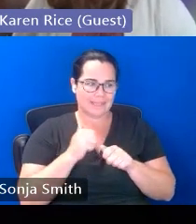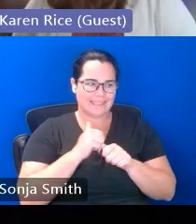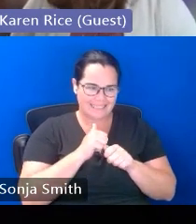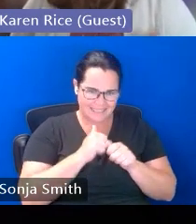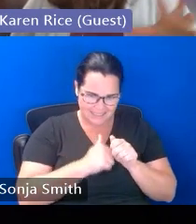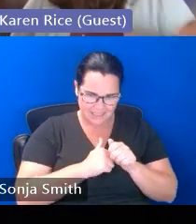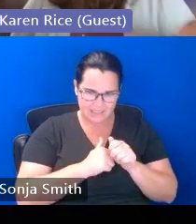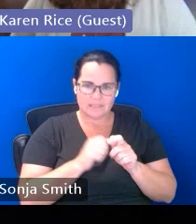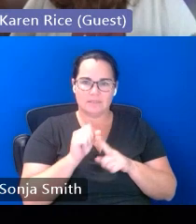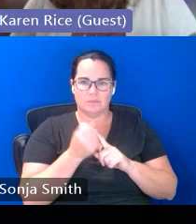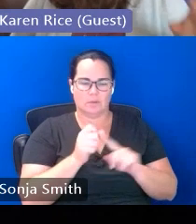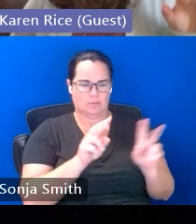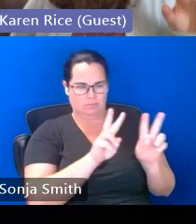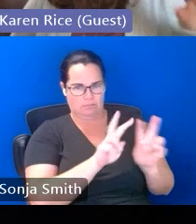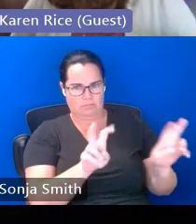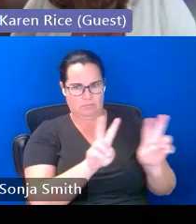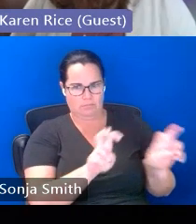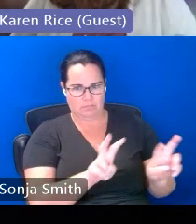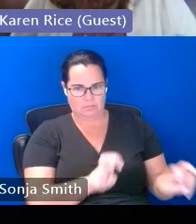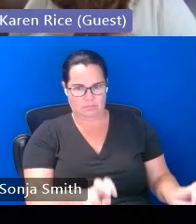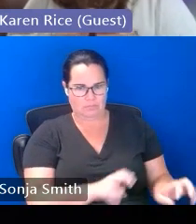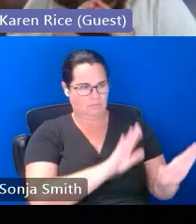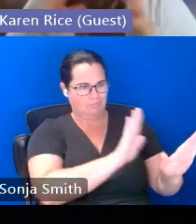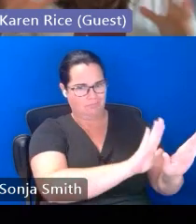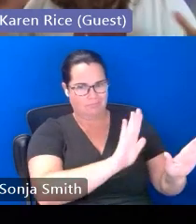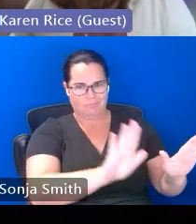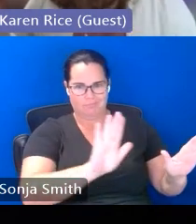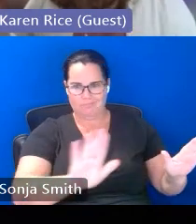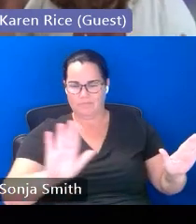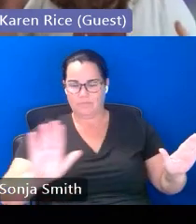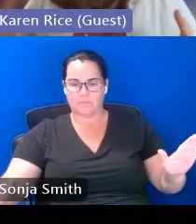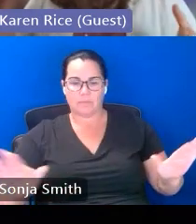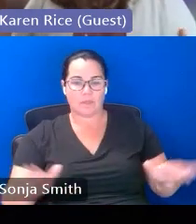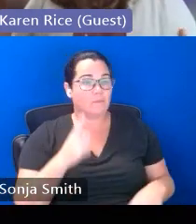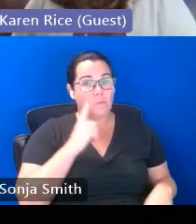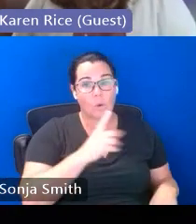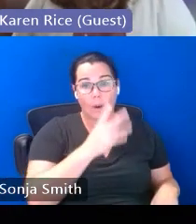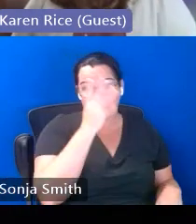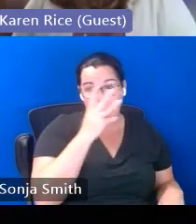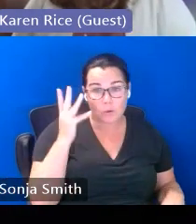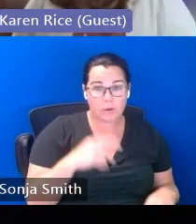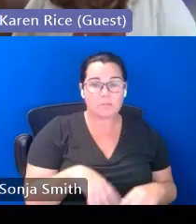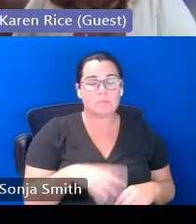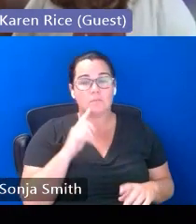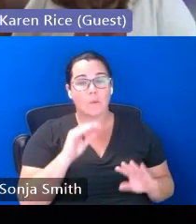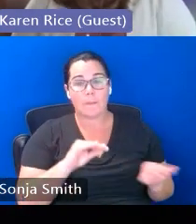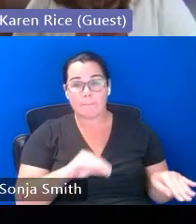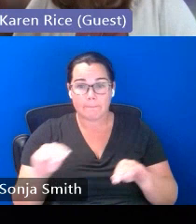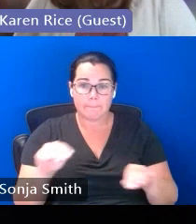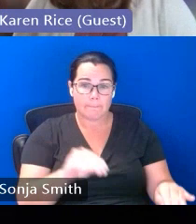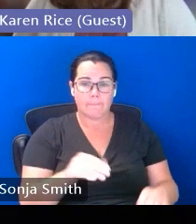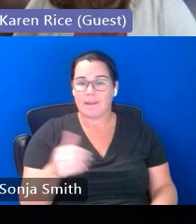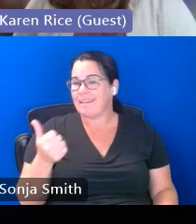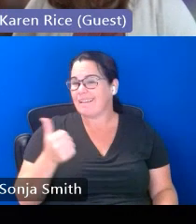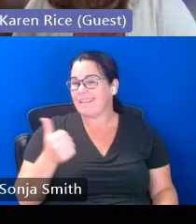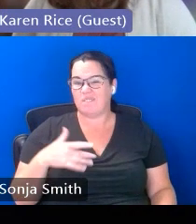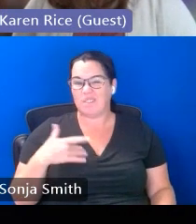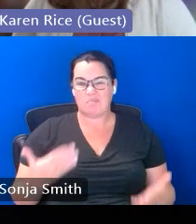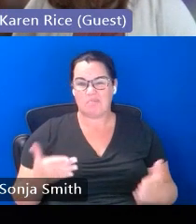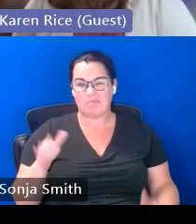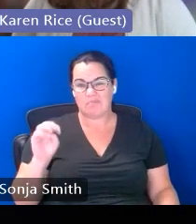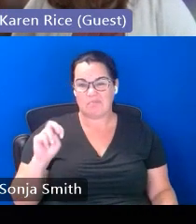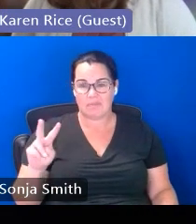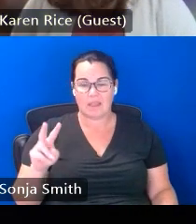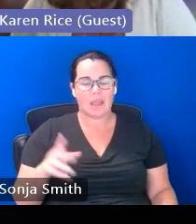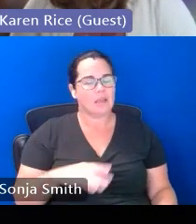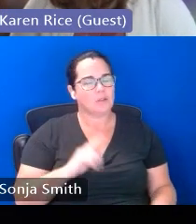individually with our immigrant students with our migrant students and with any other student that we think might be in a mckinney-vento situation it's always on a case-by-case